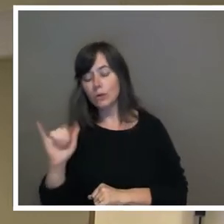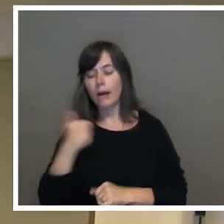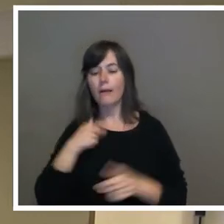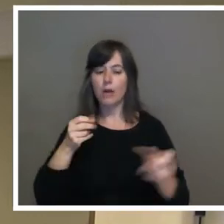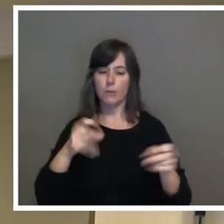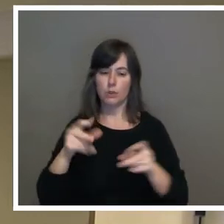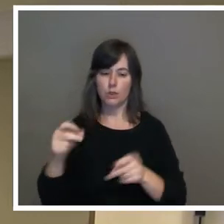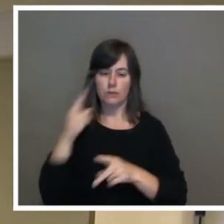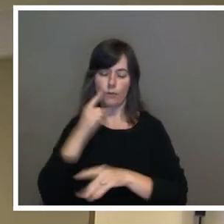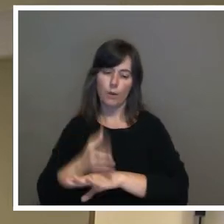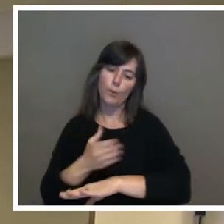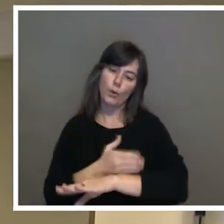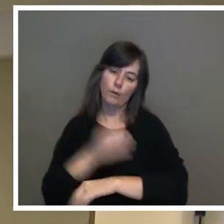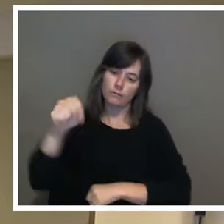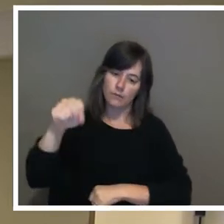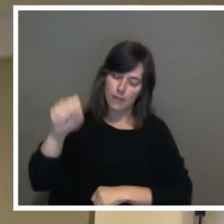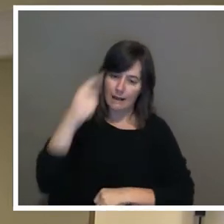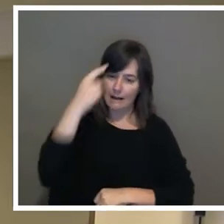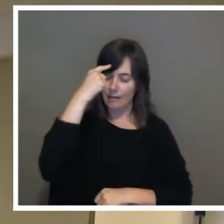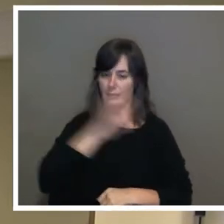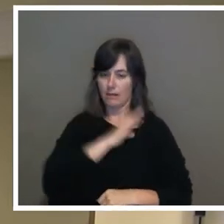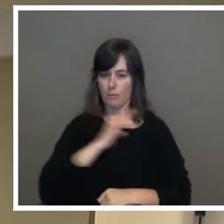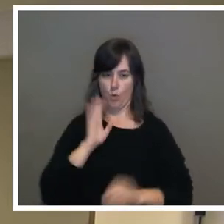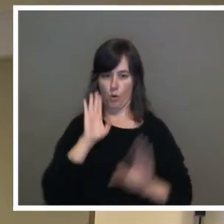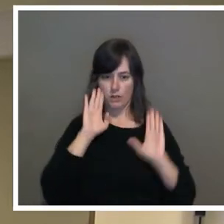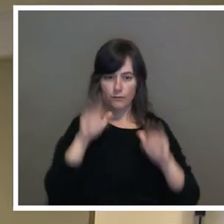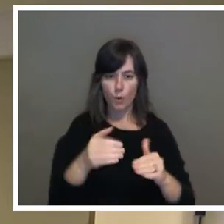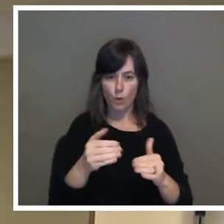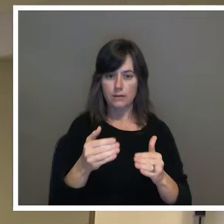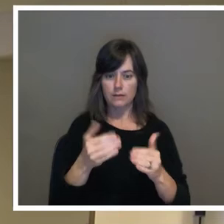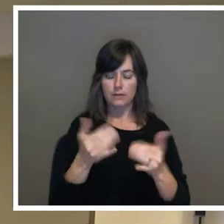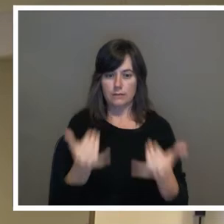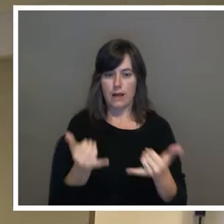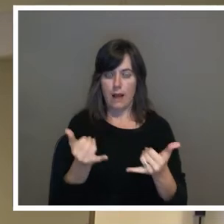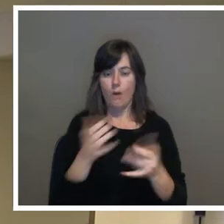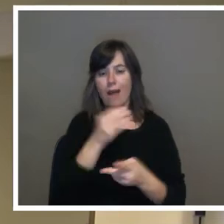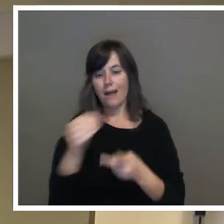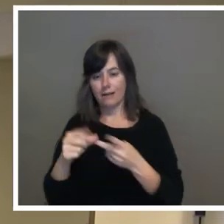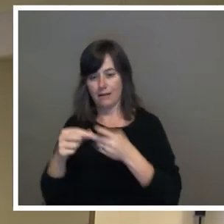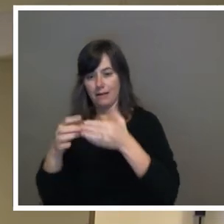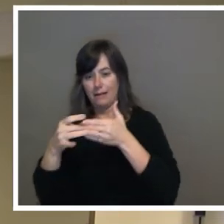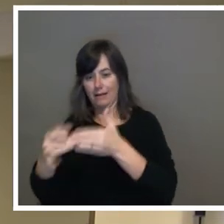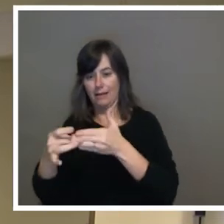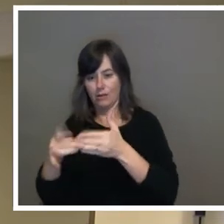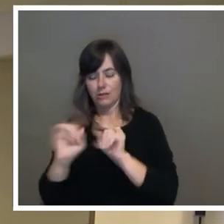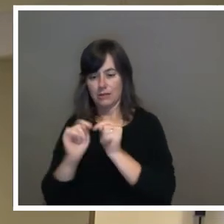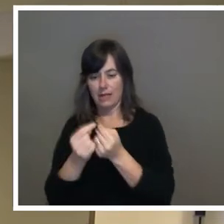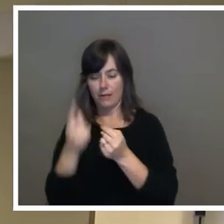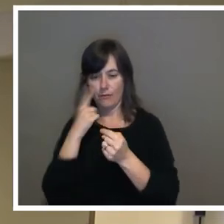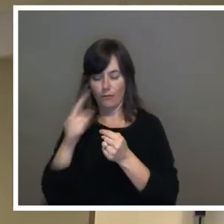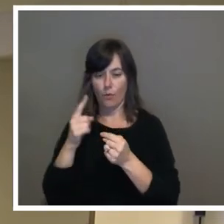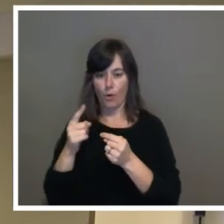better. And I believe the board is focused on, you know, as well as the leadership team on holding ourselves accountable.